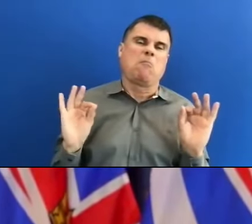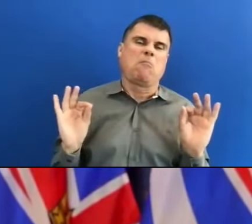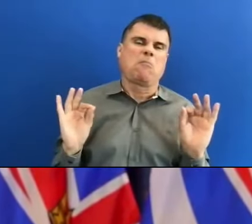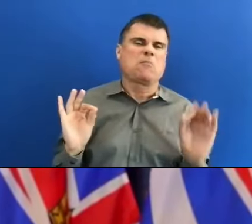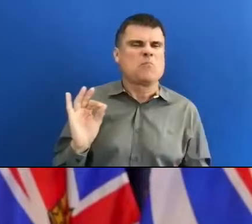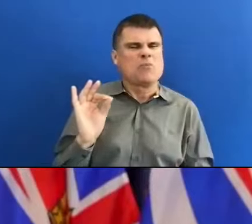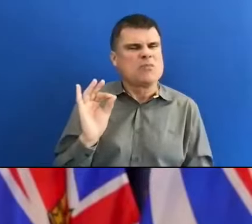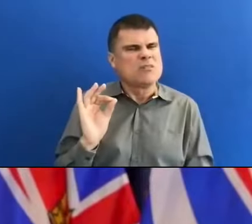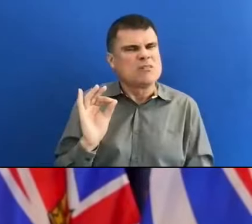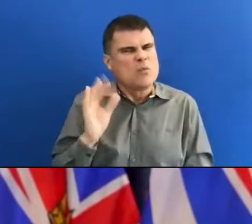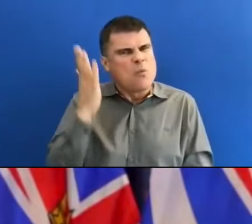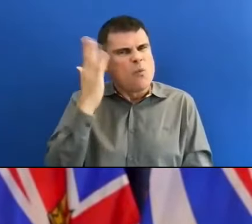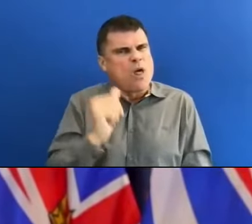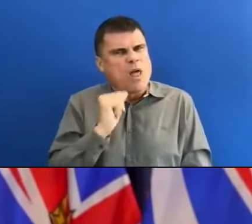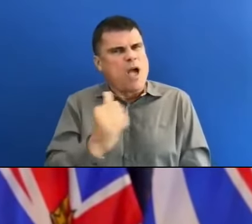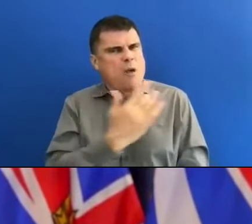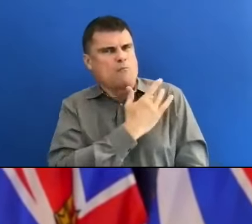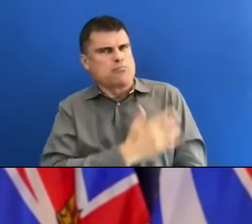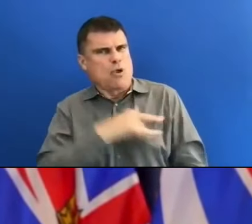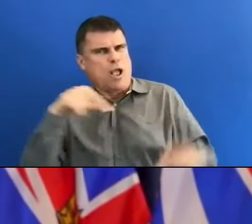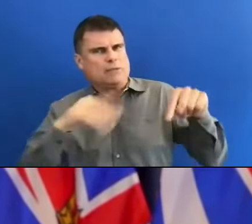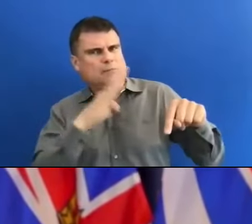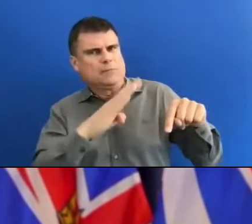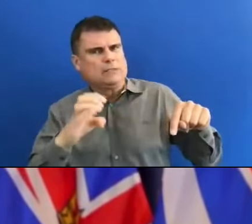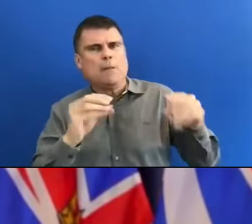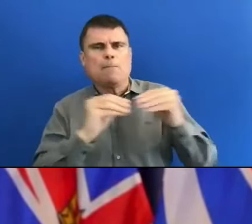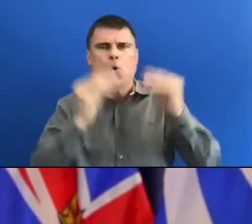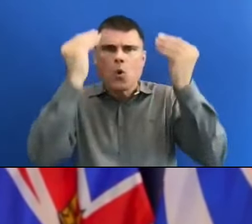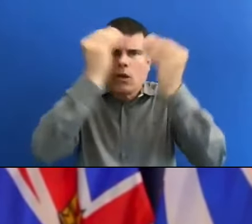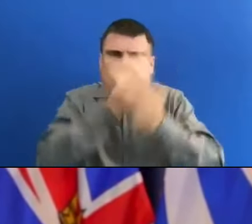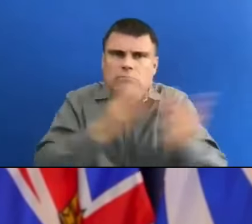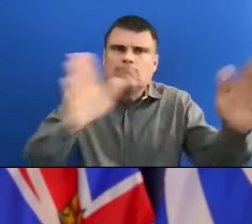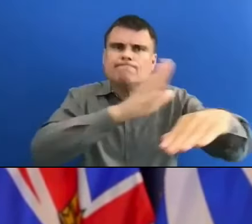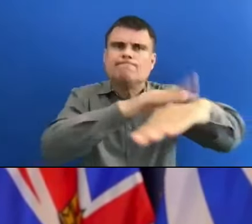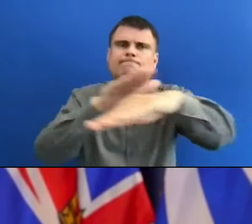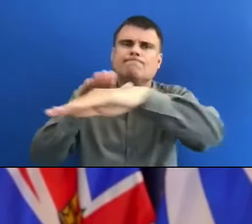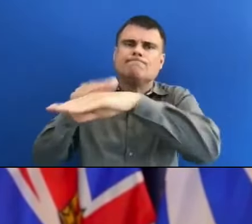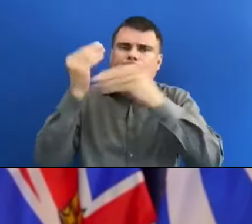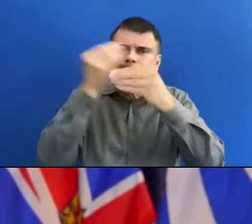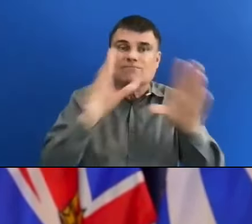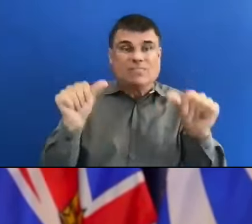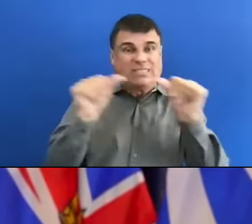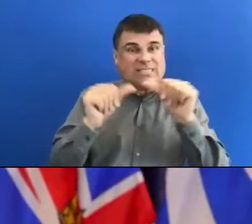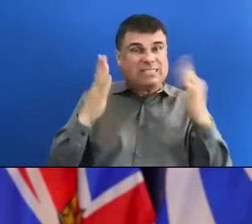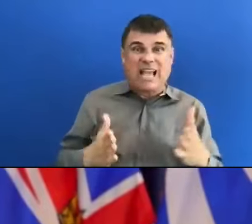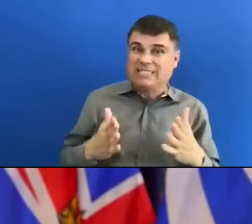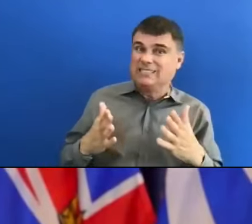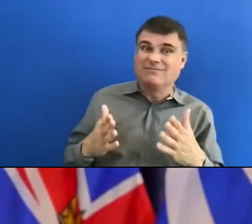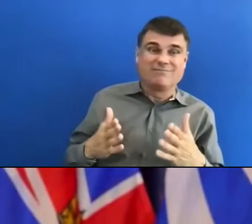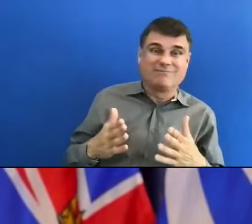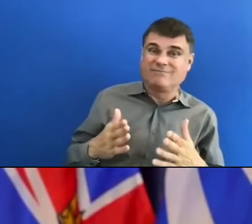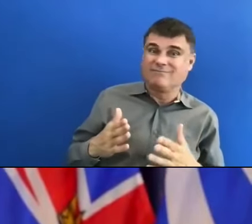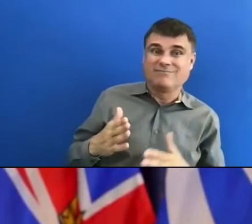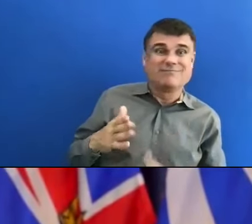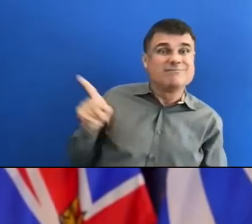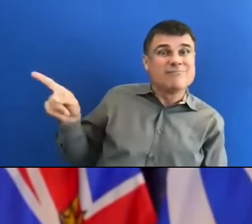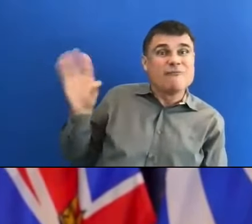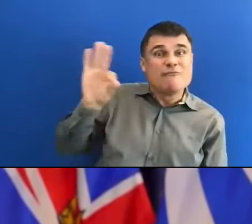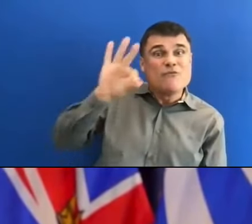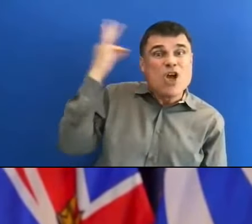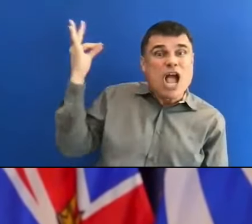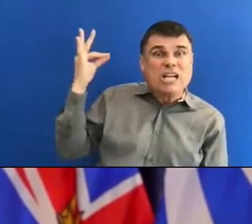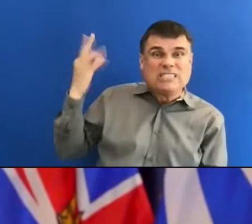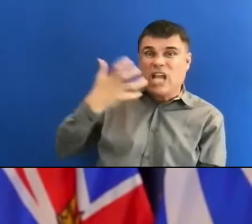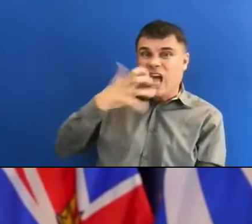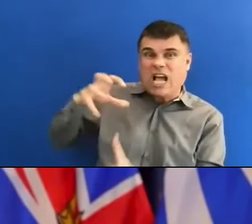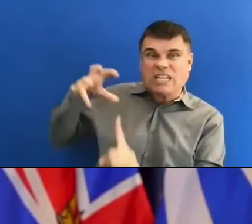more to ensure that the message was getting out? Scientists I talked to you talked about in France, how this has happened and they saw hundreds of people die. Why the message